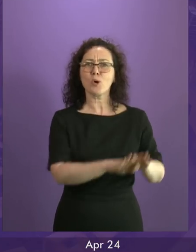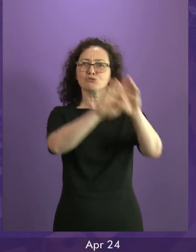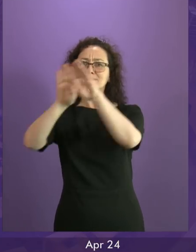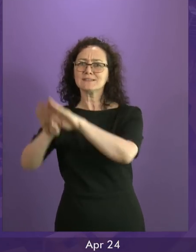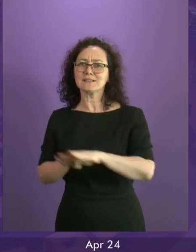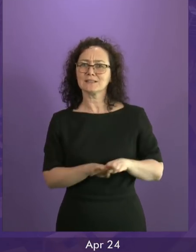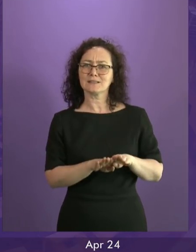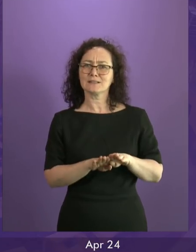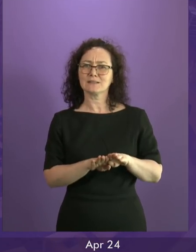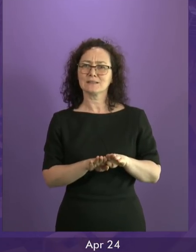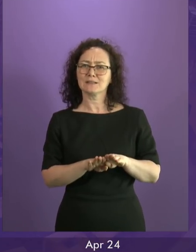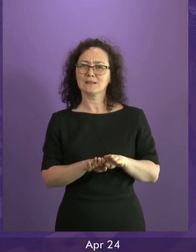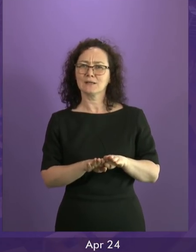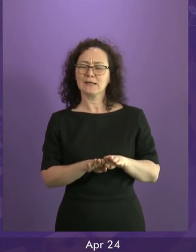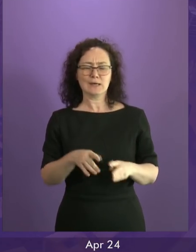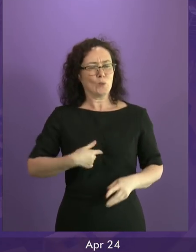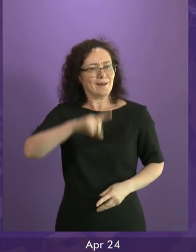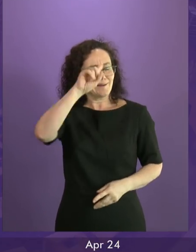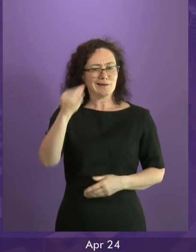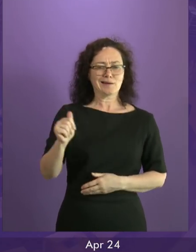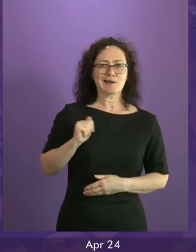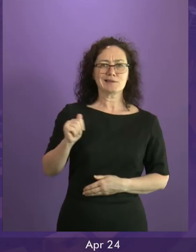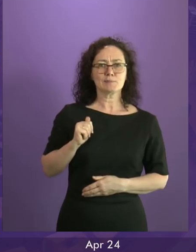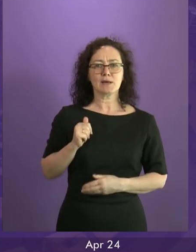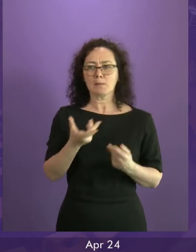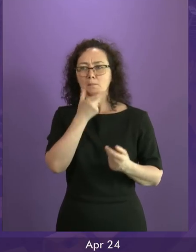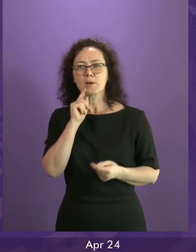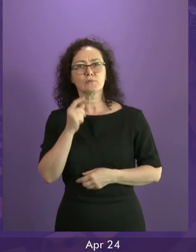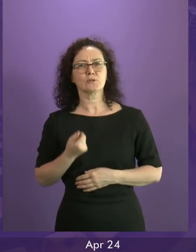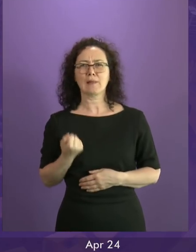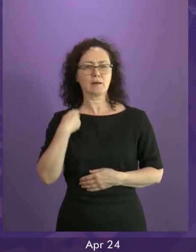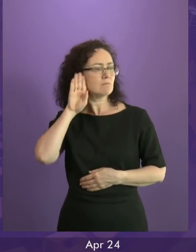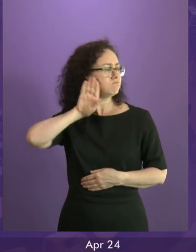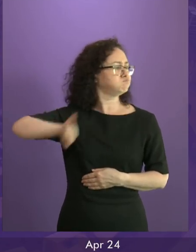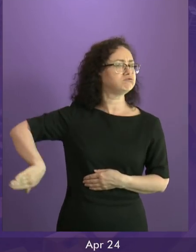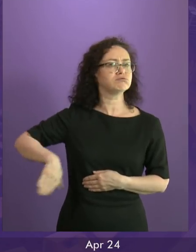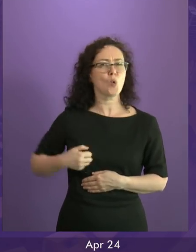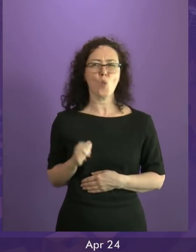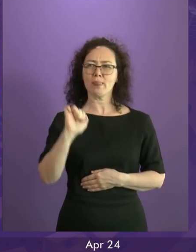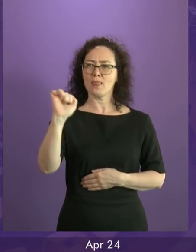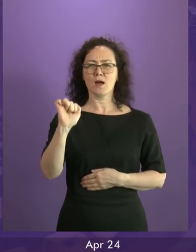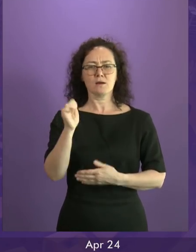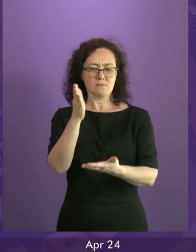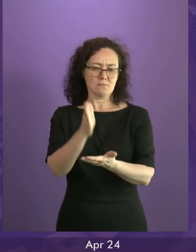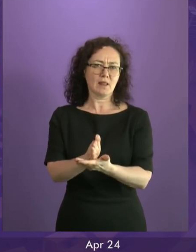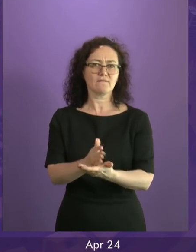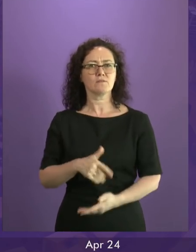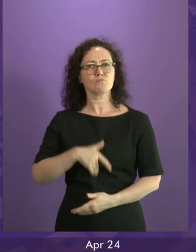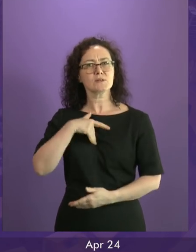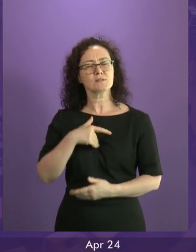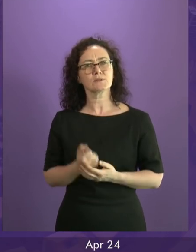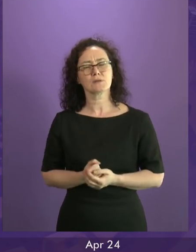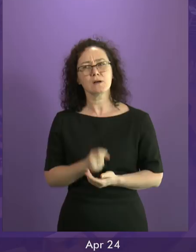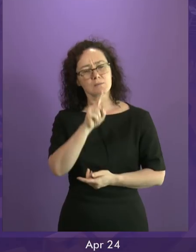us to put to one side or to abandon the principles we hold dear. But as politicians, the